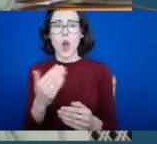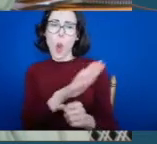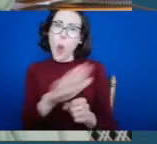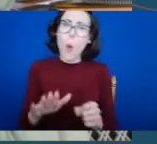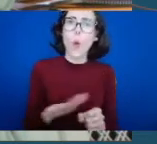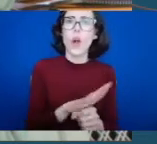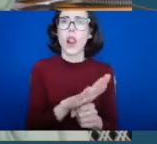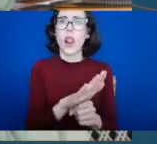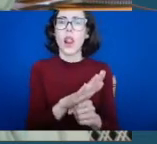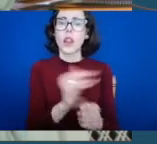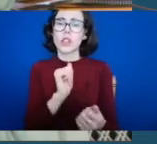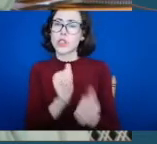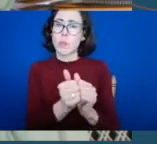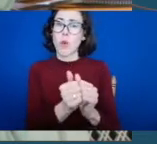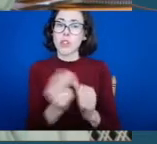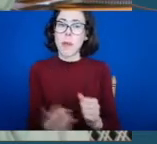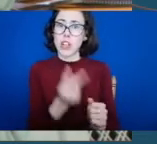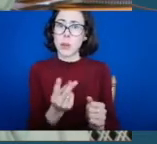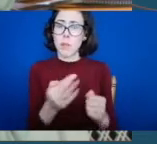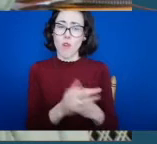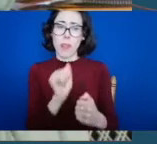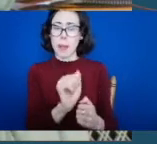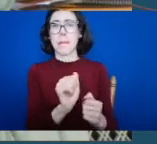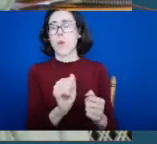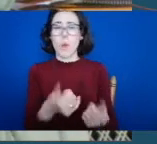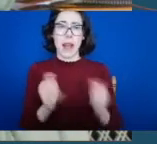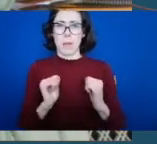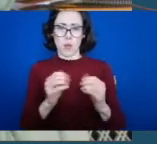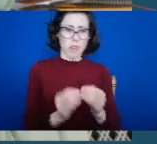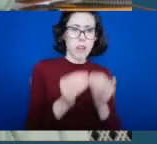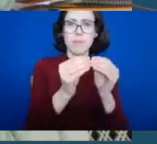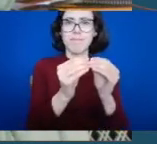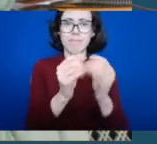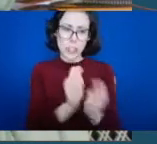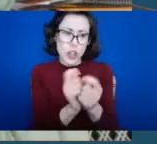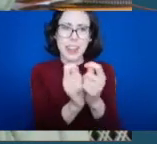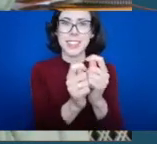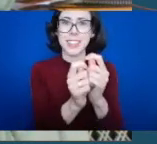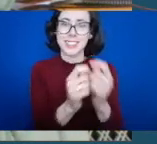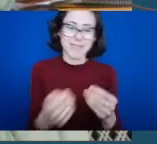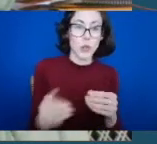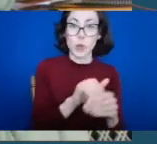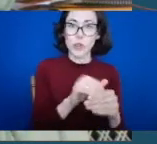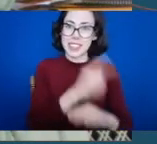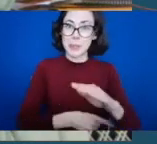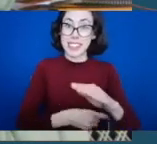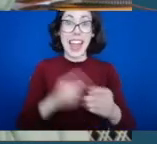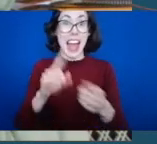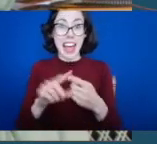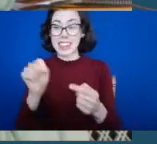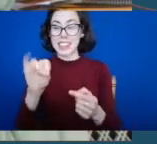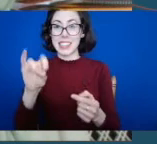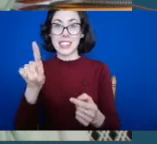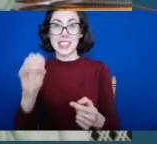their creativity and innovation and the extraordinary work being done by the sports inclusion disability officers within each of those